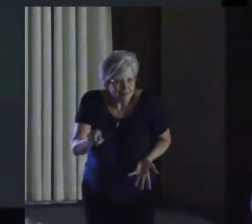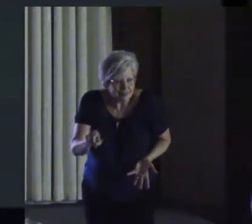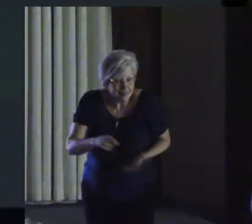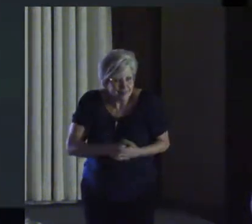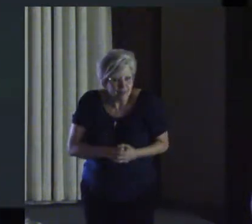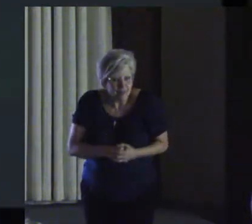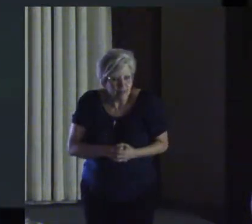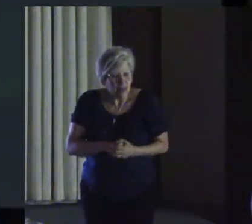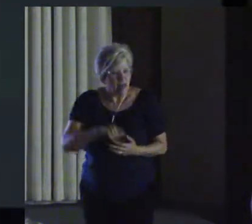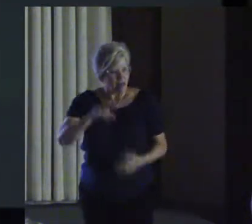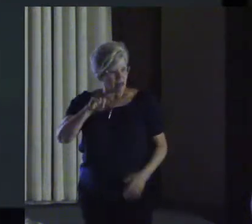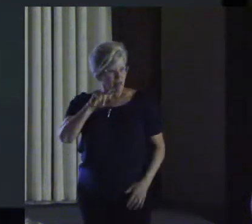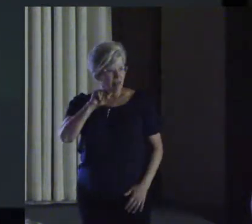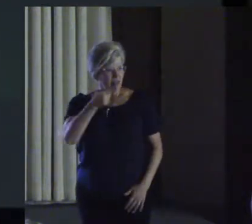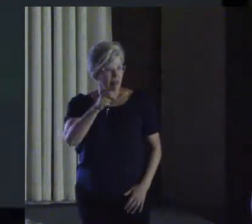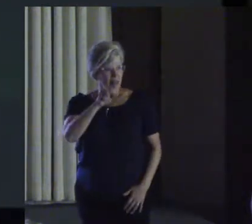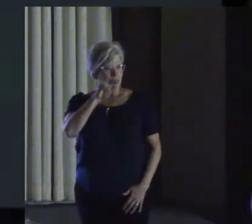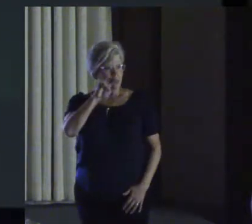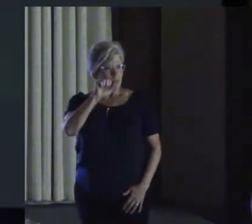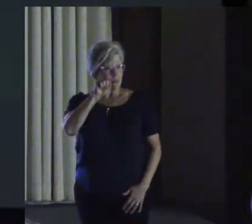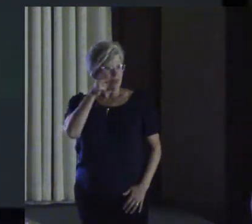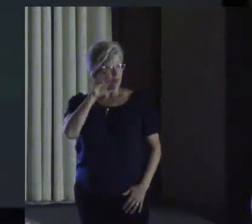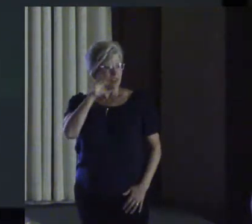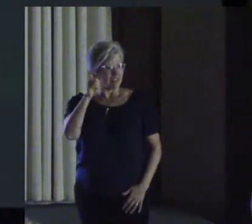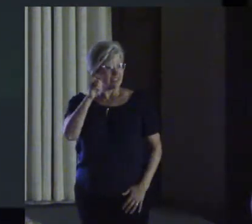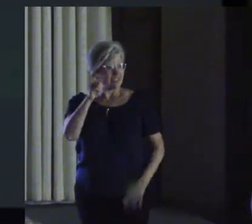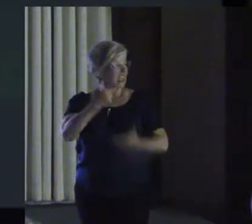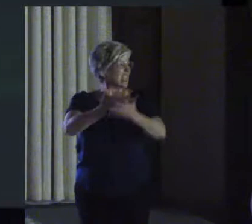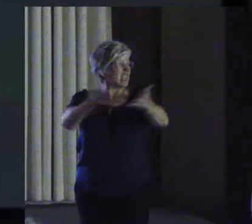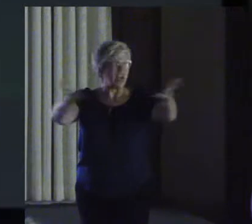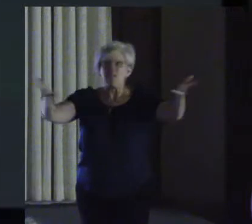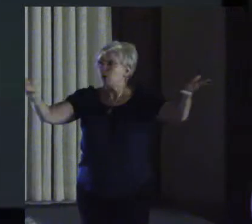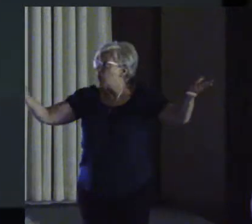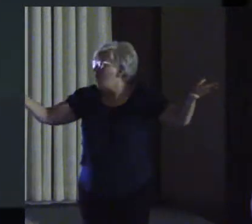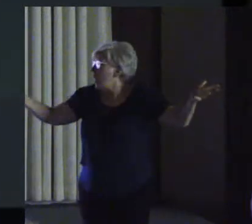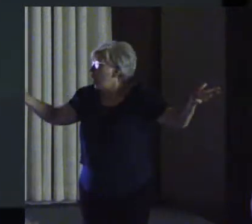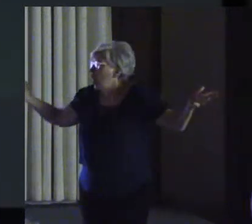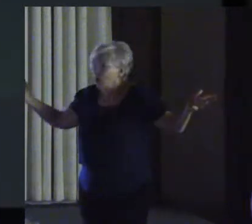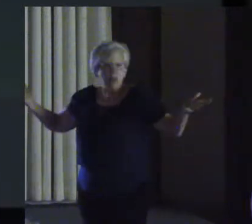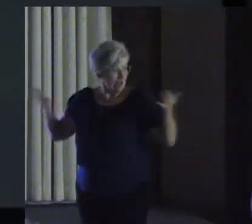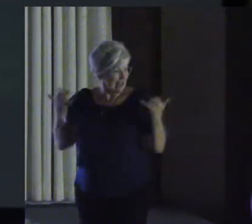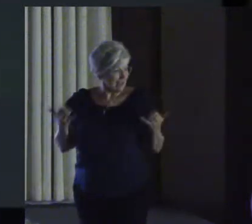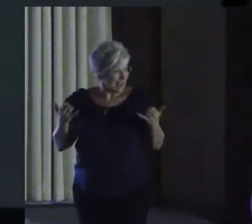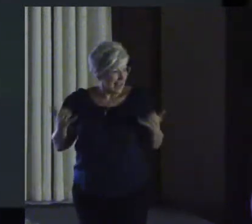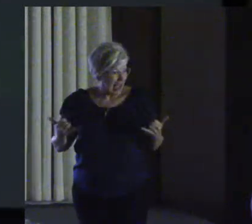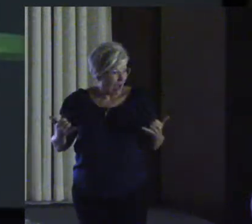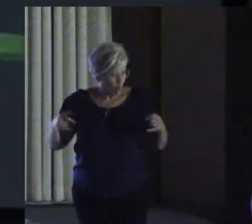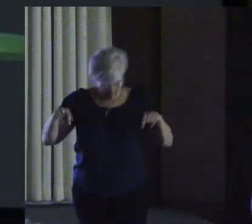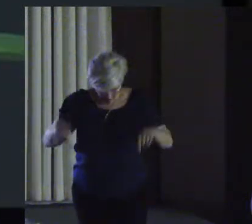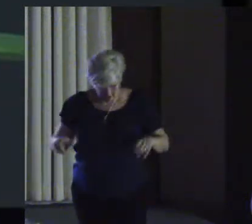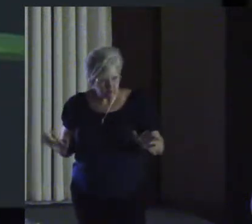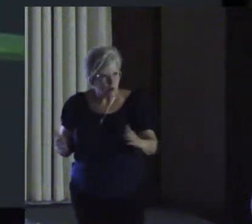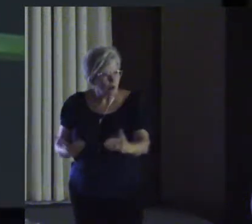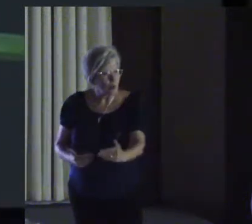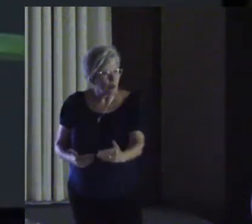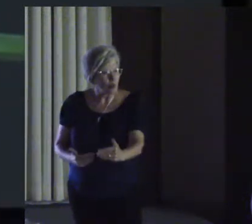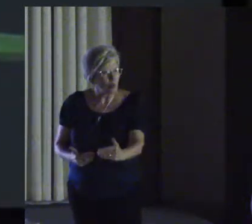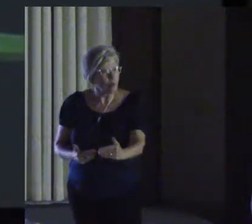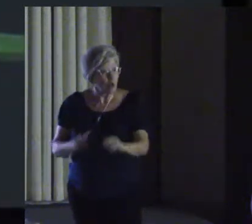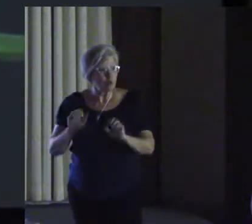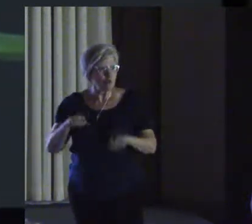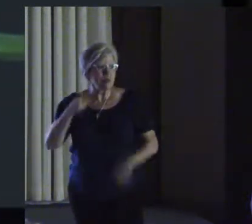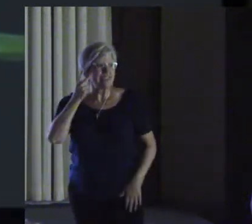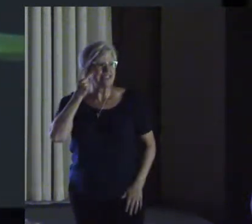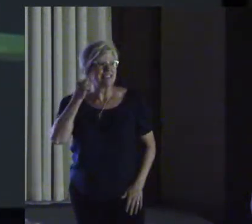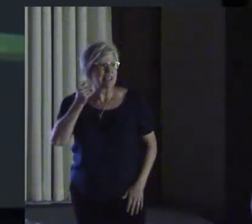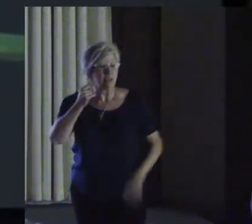The Matrix is everywhere. It is all around us. Even now in this very room. You can see it when